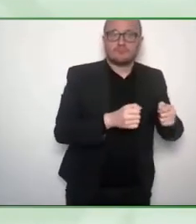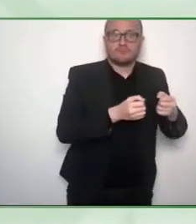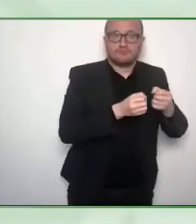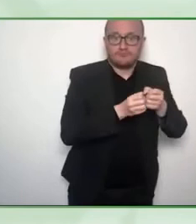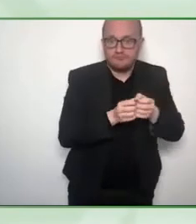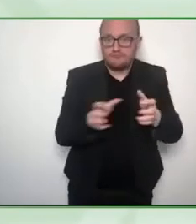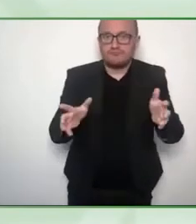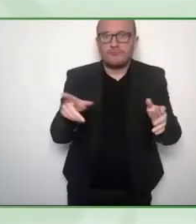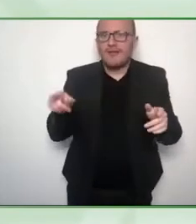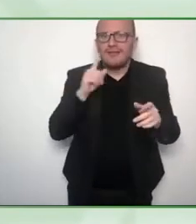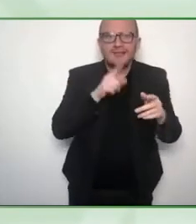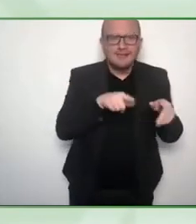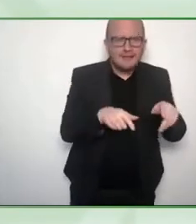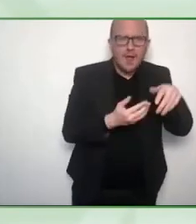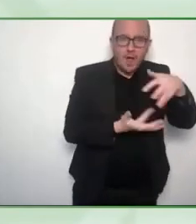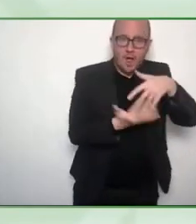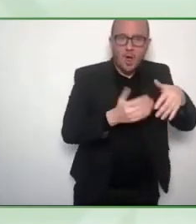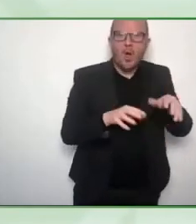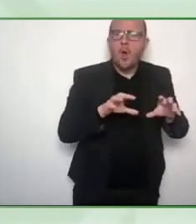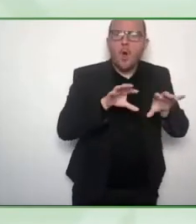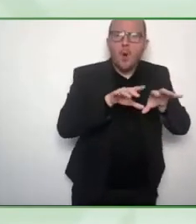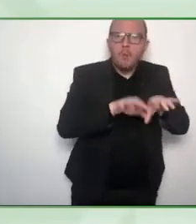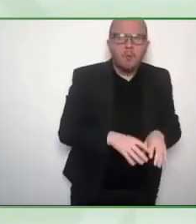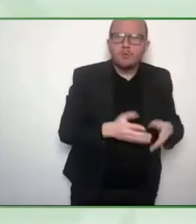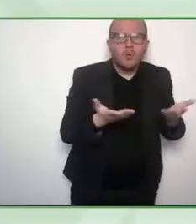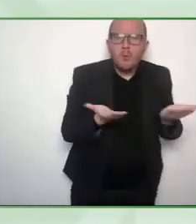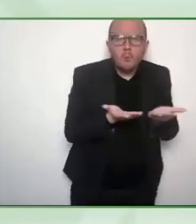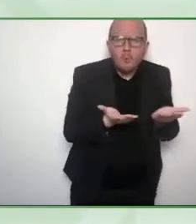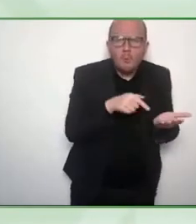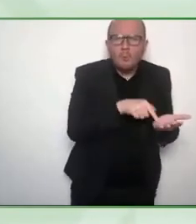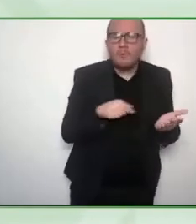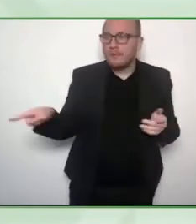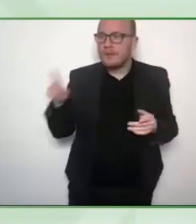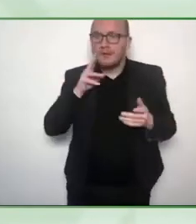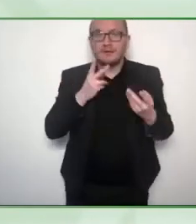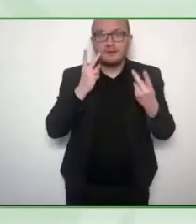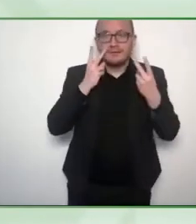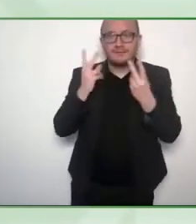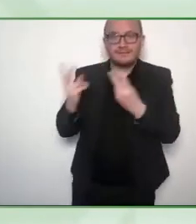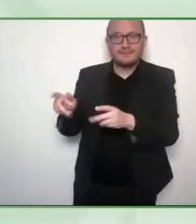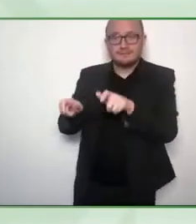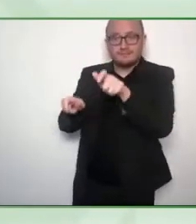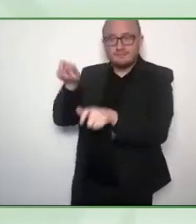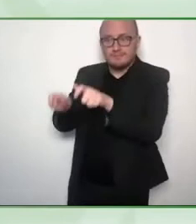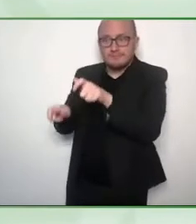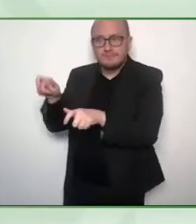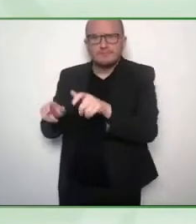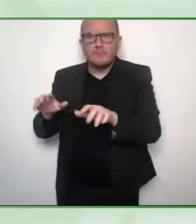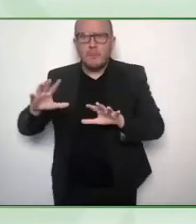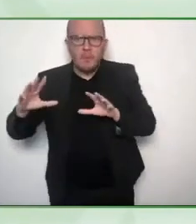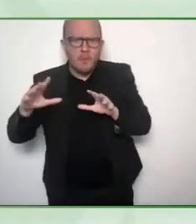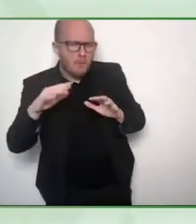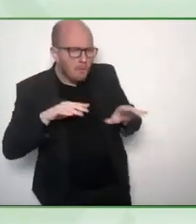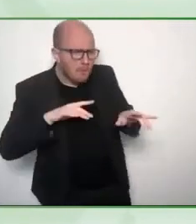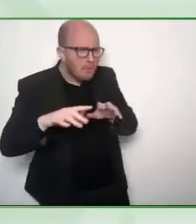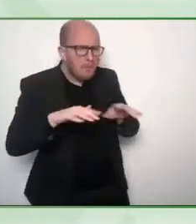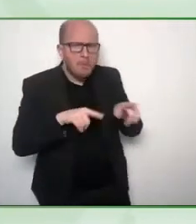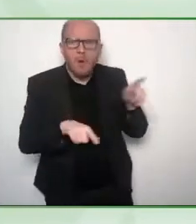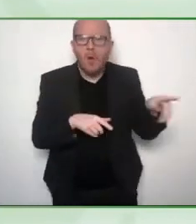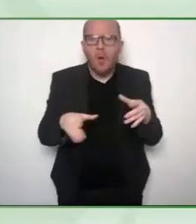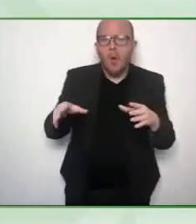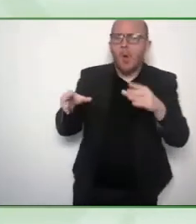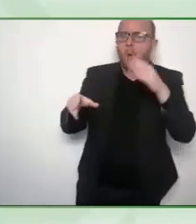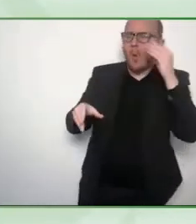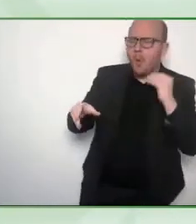and travel products according to their needs so that they can make informed travel decisions. And to enable the